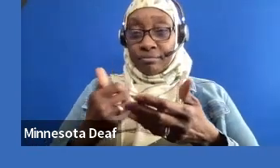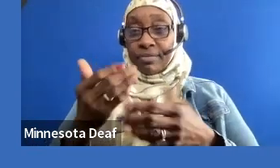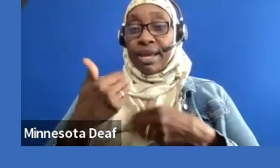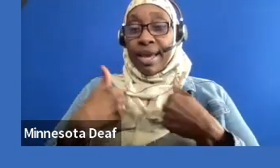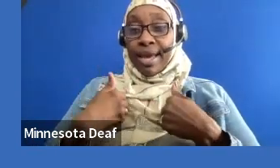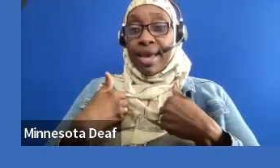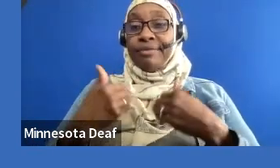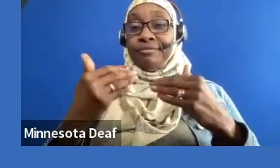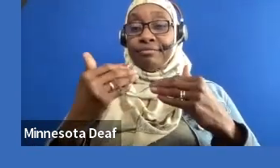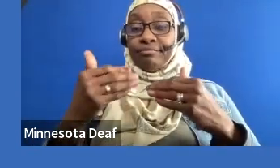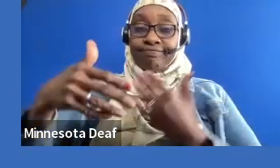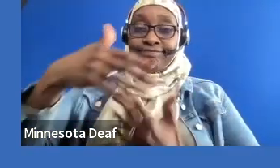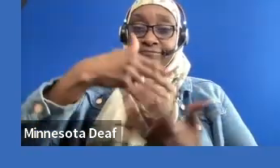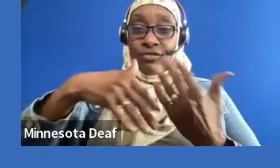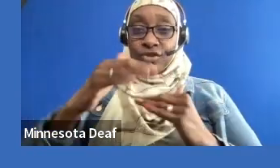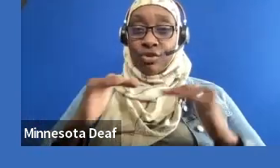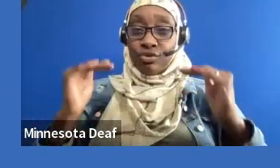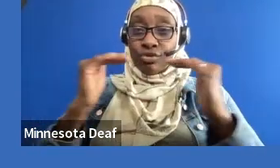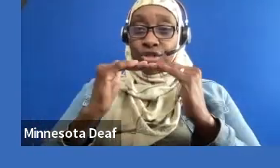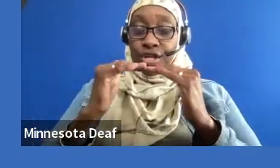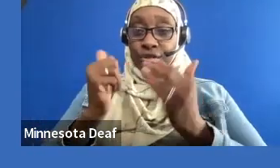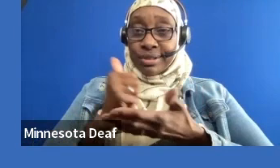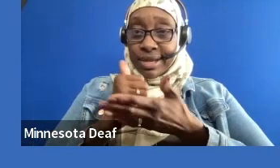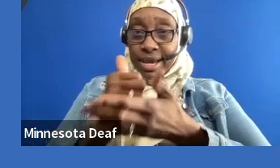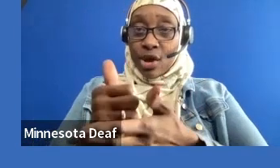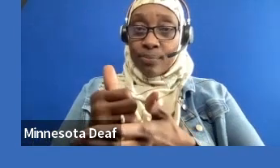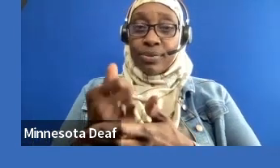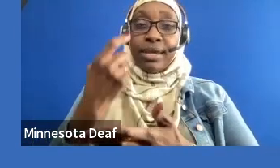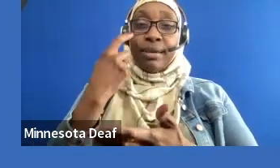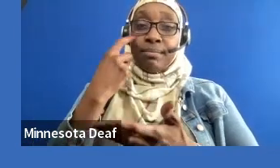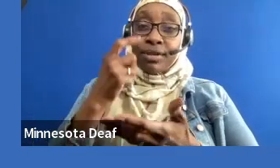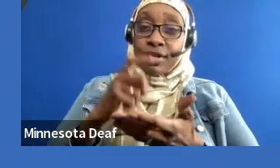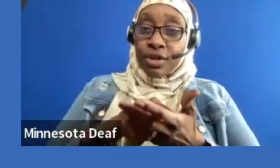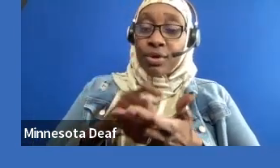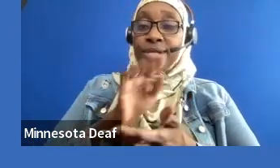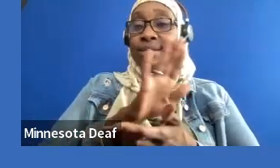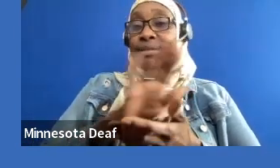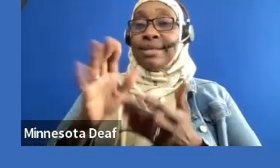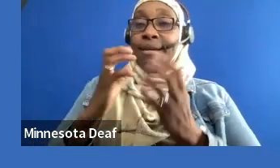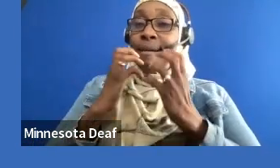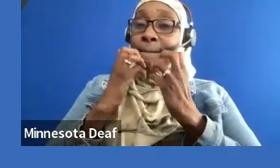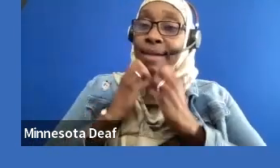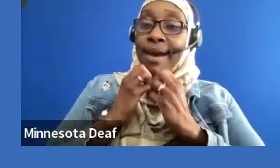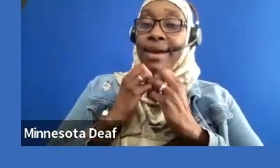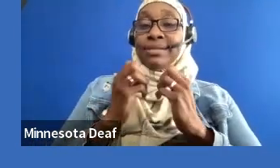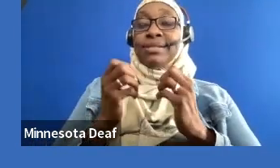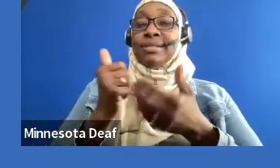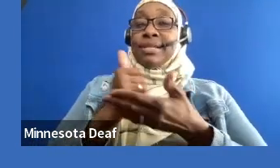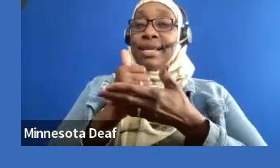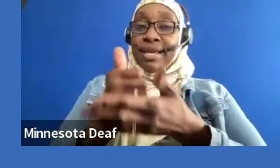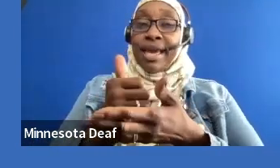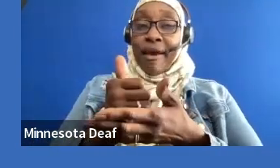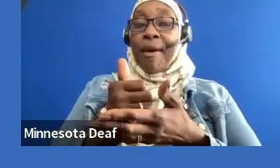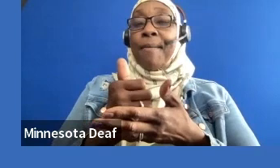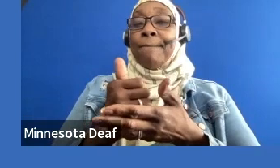marginalized communities. Hence, Mel continues their passion and helps PYD provide high-quality one-to-one group